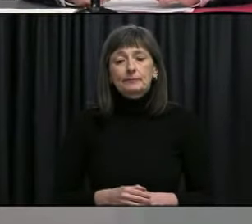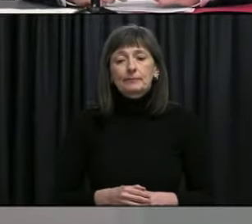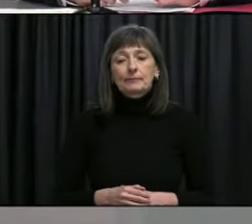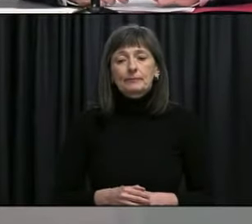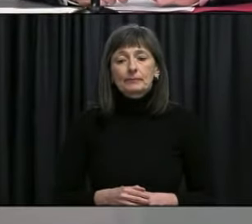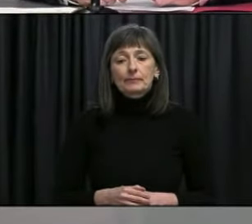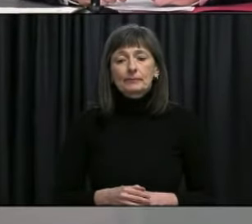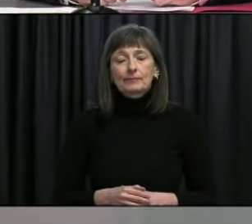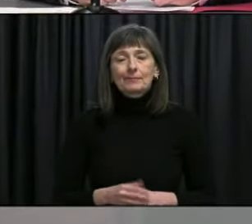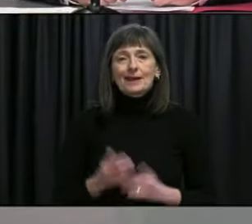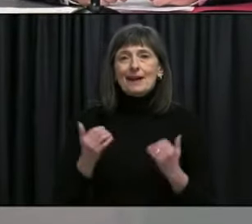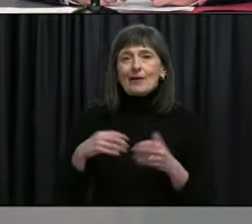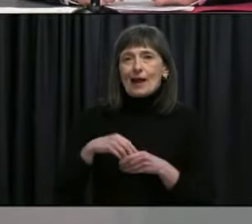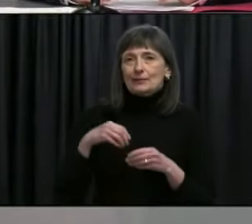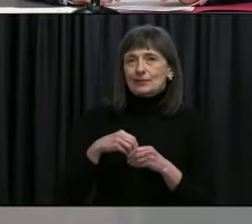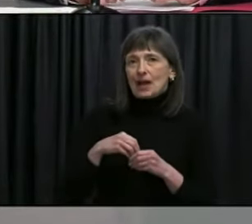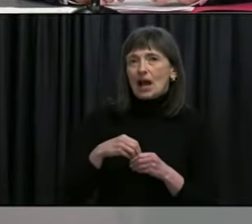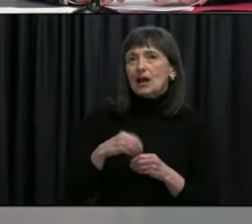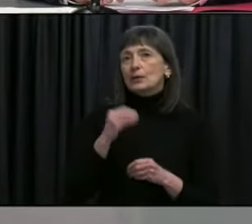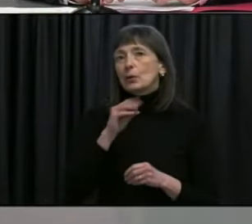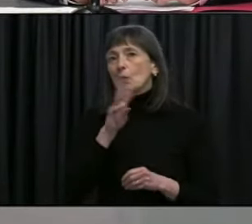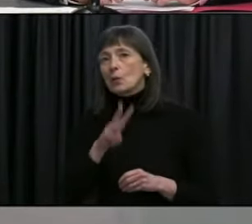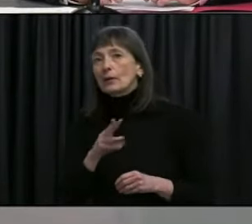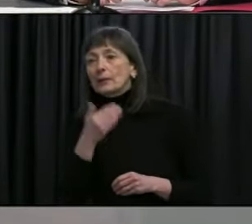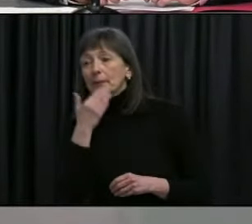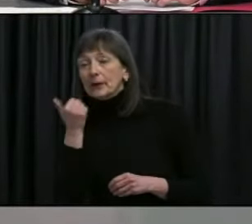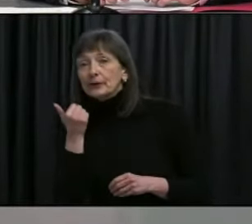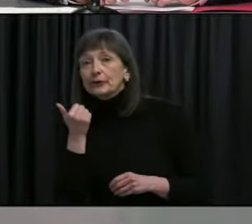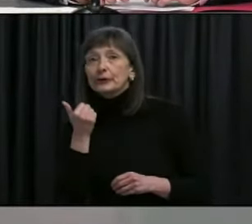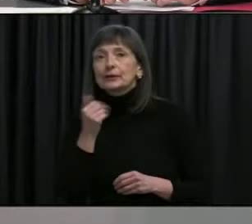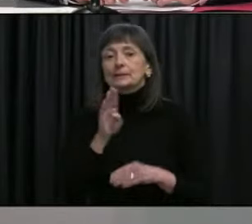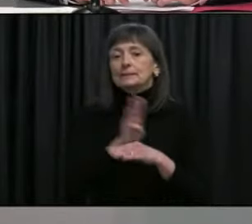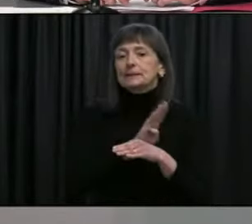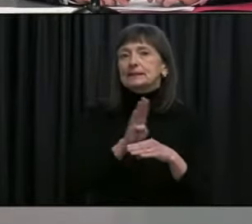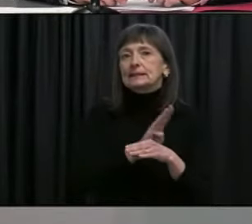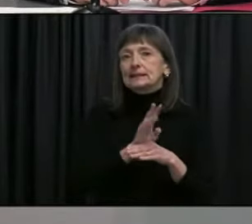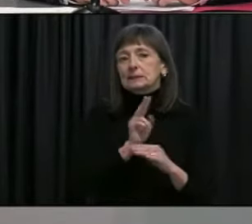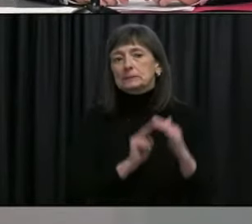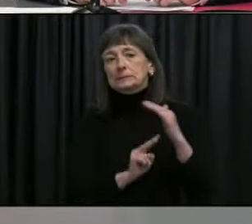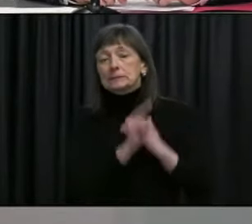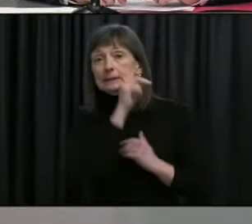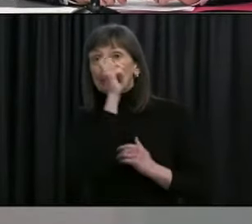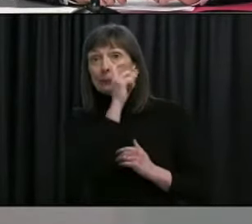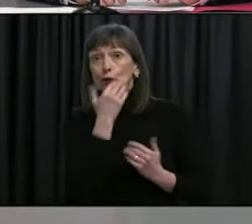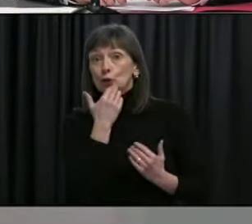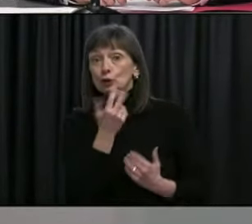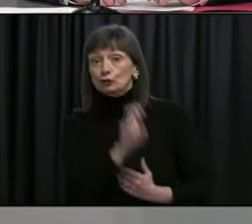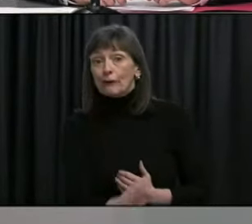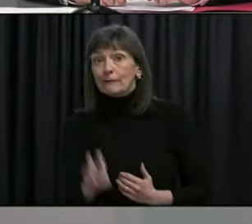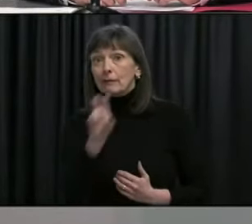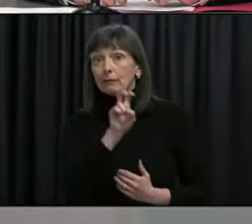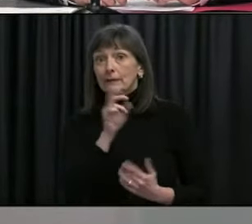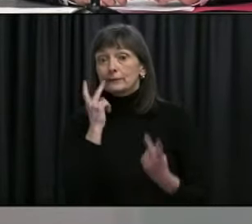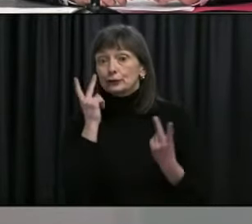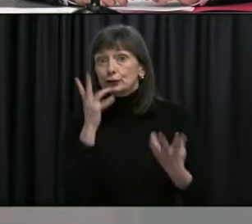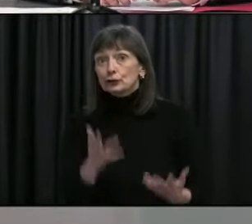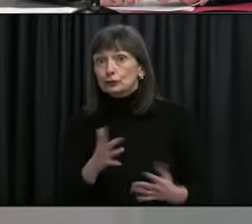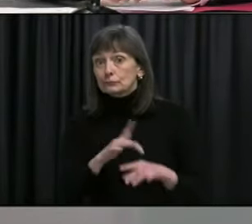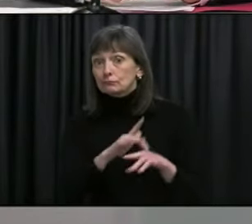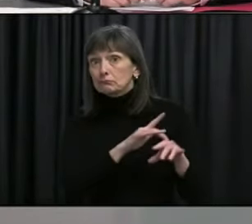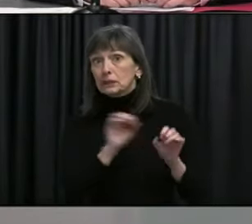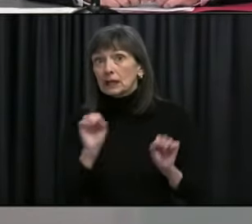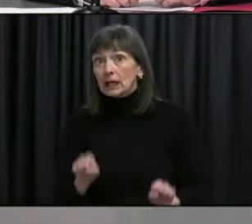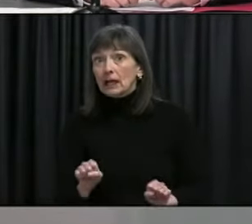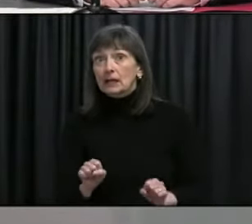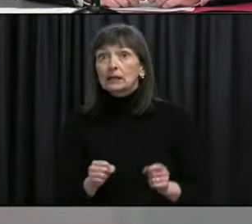As the weather starts to warm up and businesses try to figure out what the summer is going to look like for tourism, Dr. Fitzgerald, I'm wondering if you can provide some context on